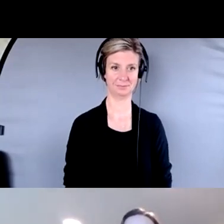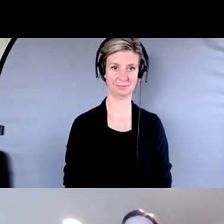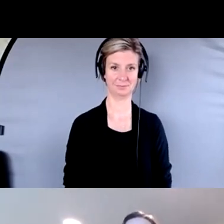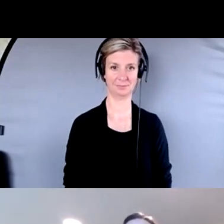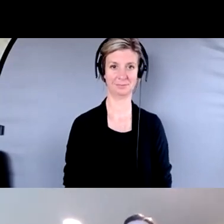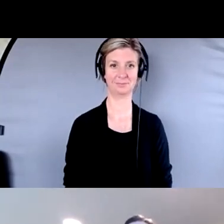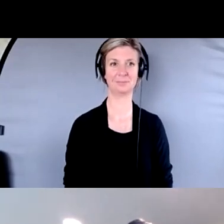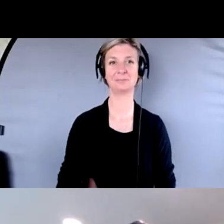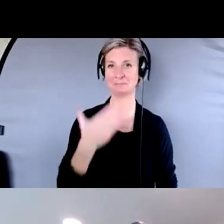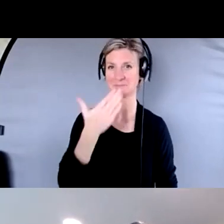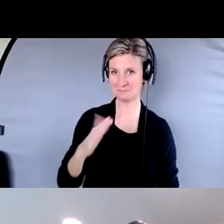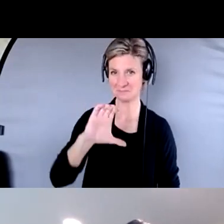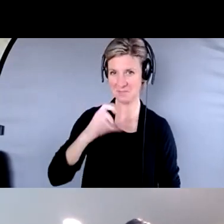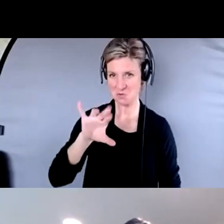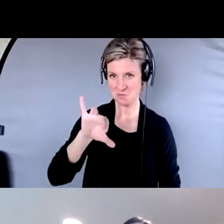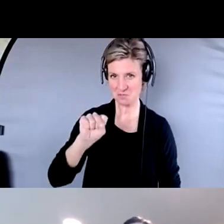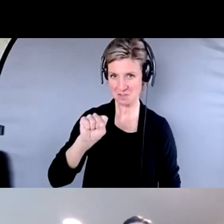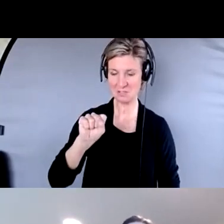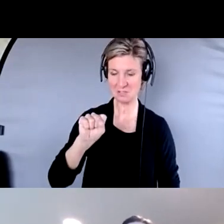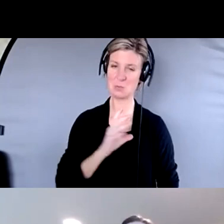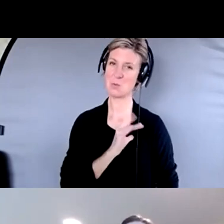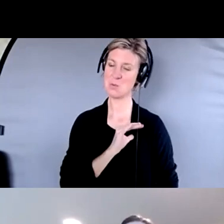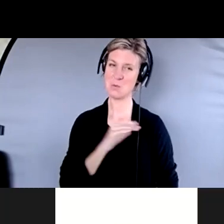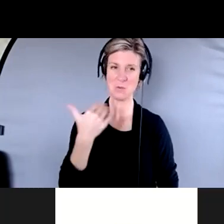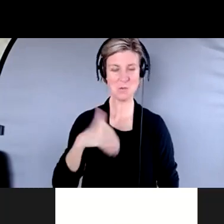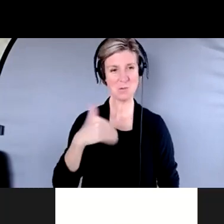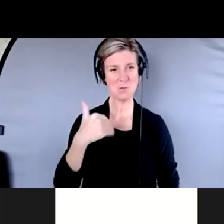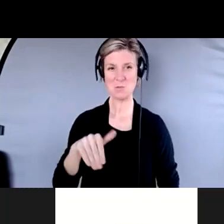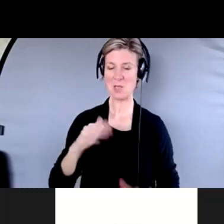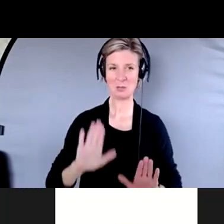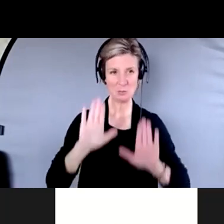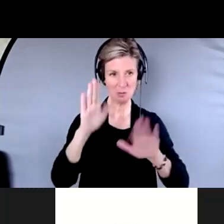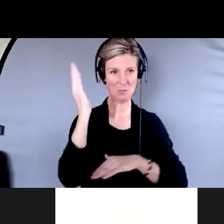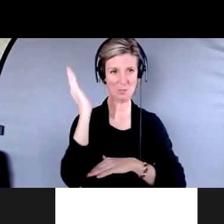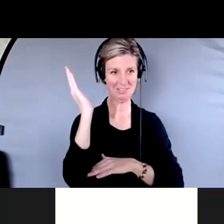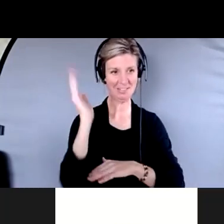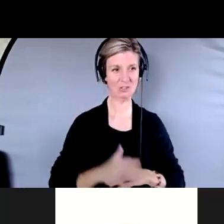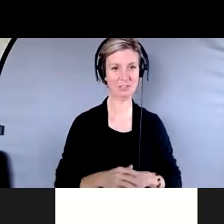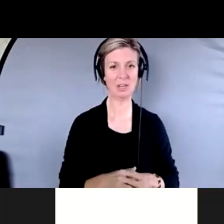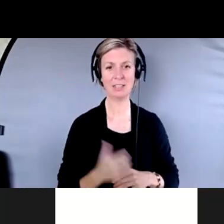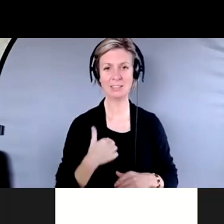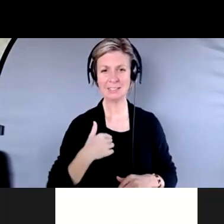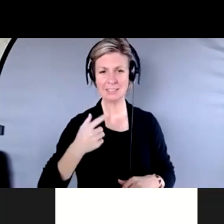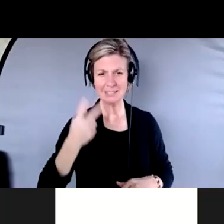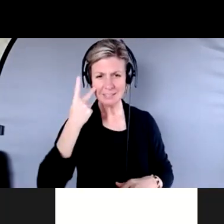Thank you, Chris, for your great presentation. I'm just seeing there's a...